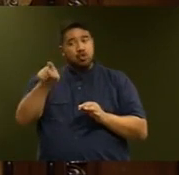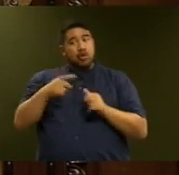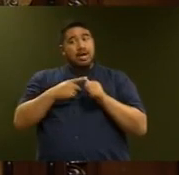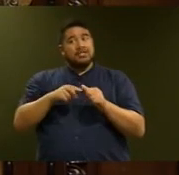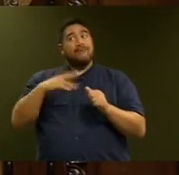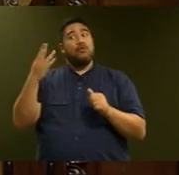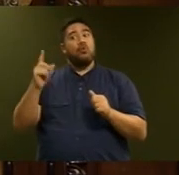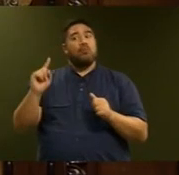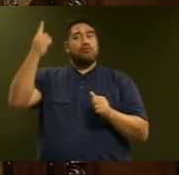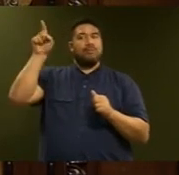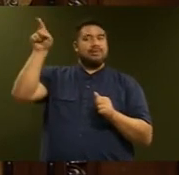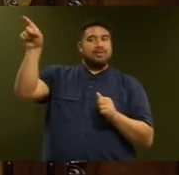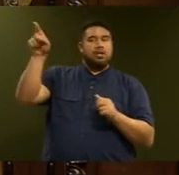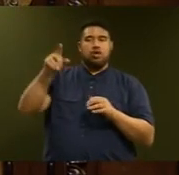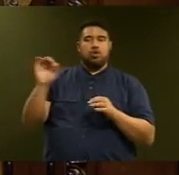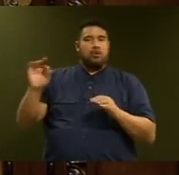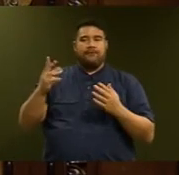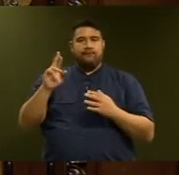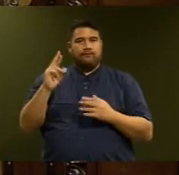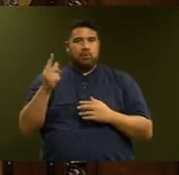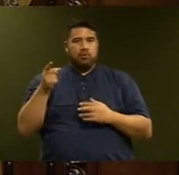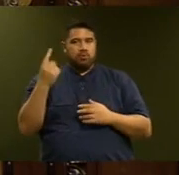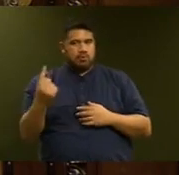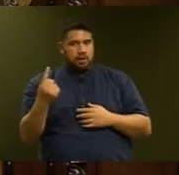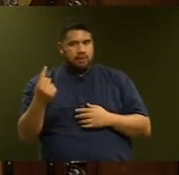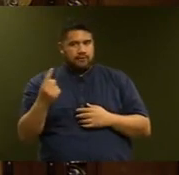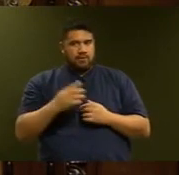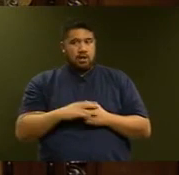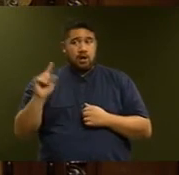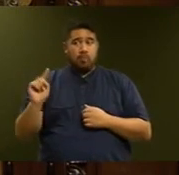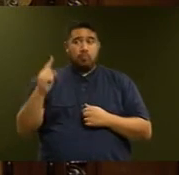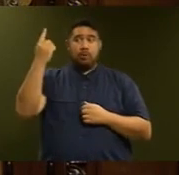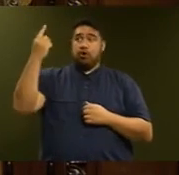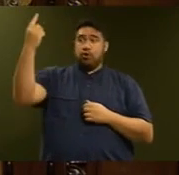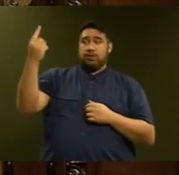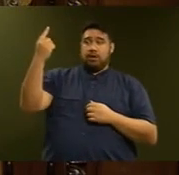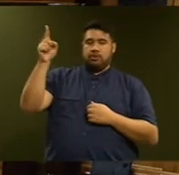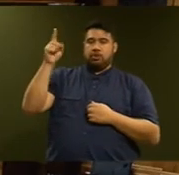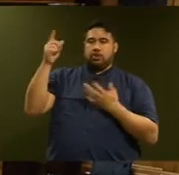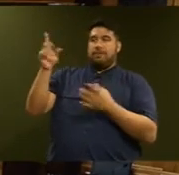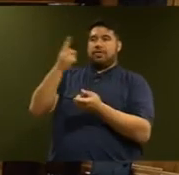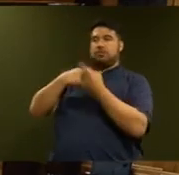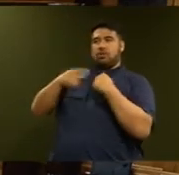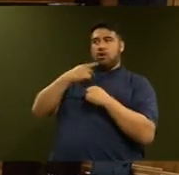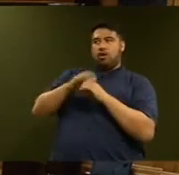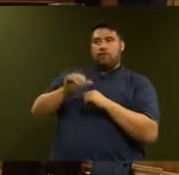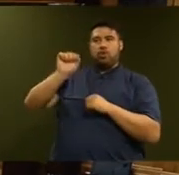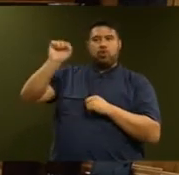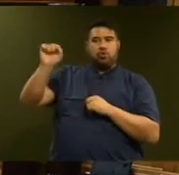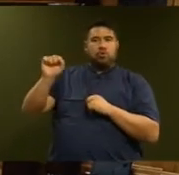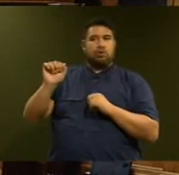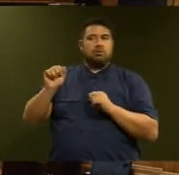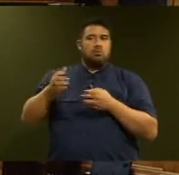the Prime Minister who told us of her kind approach. Paula Bennett.